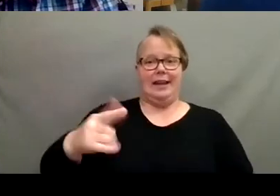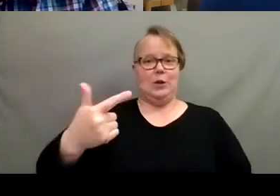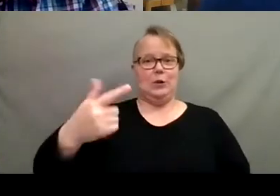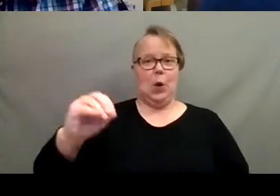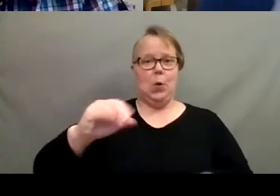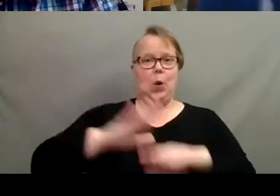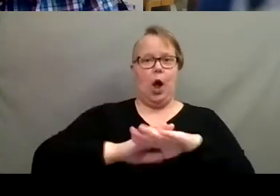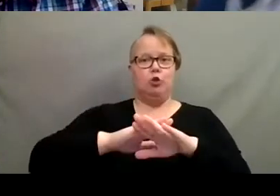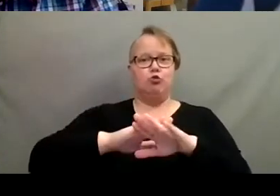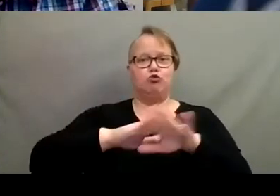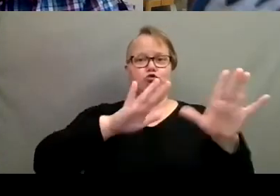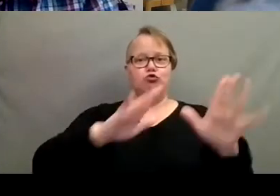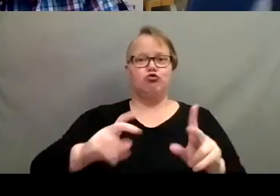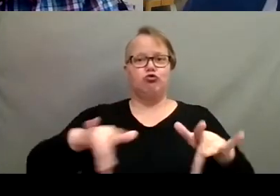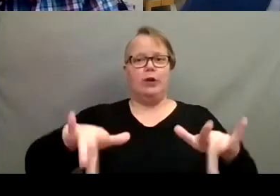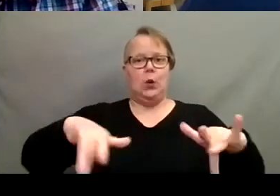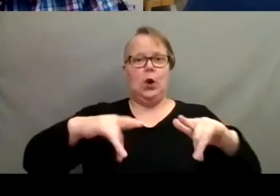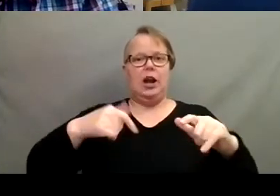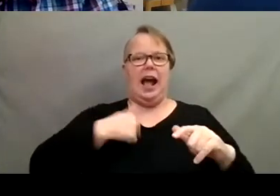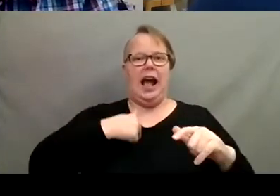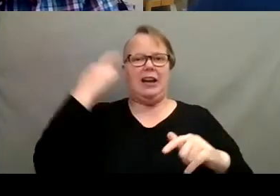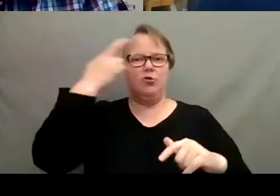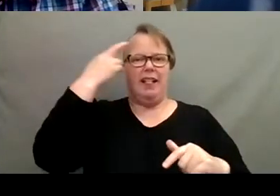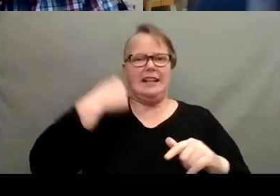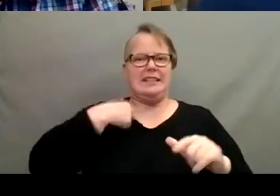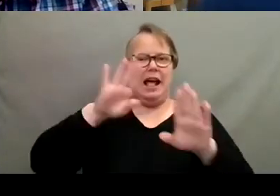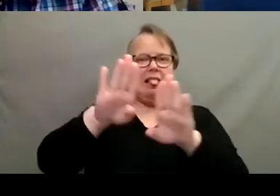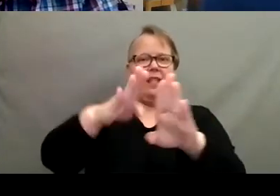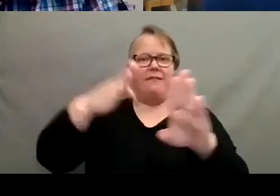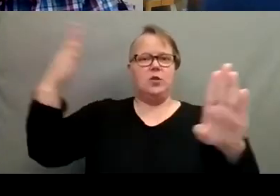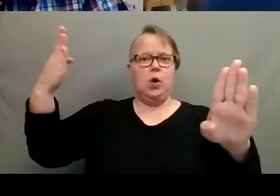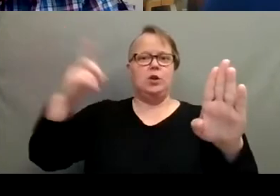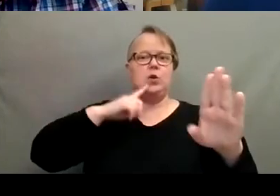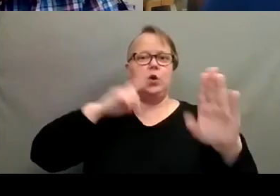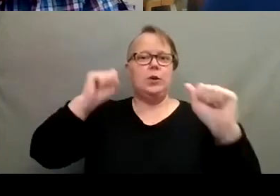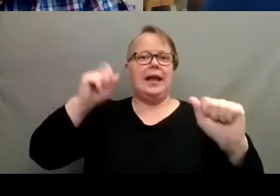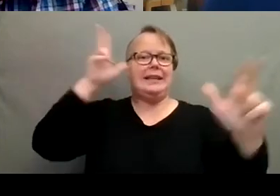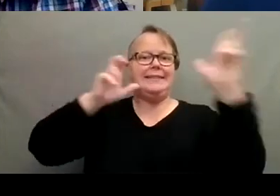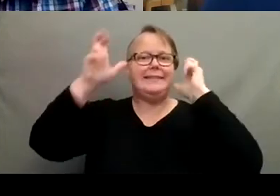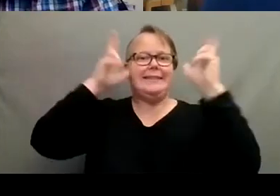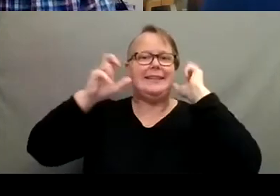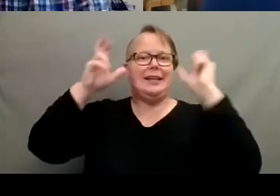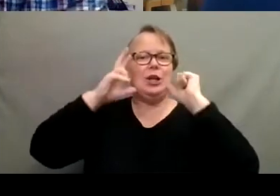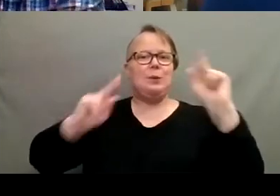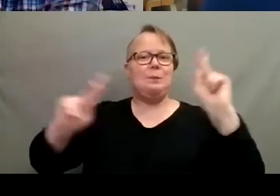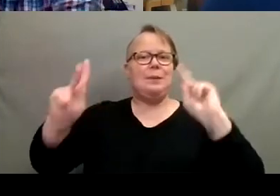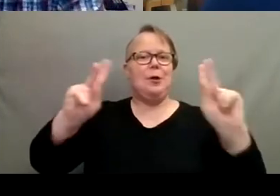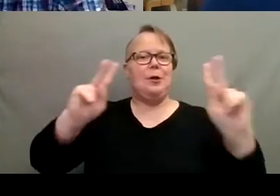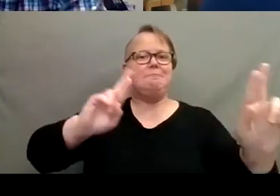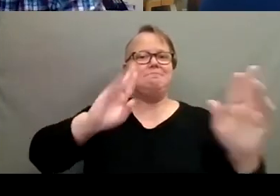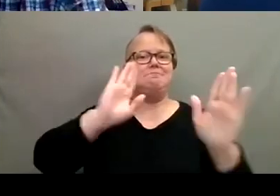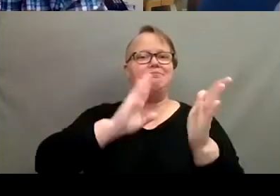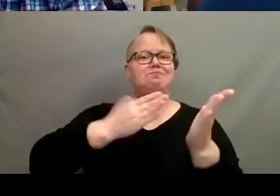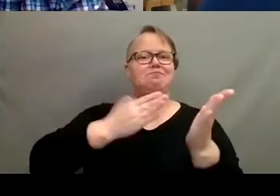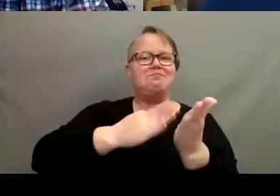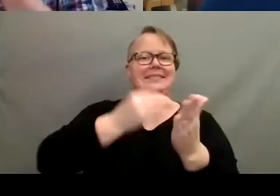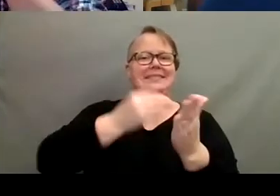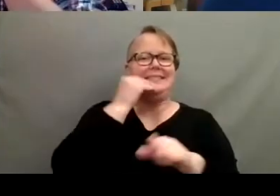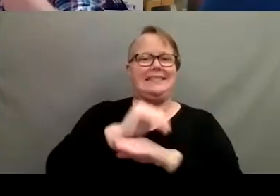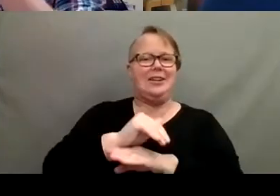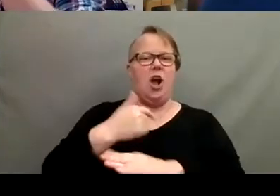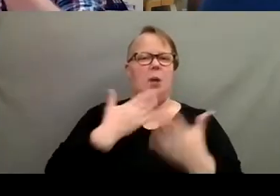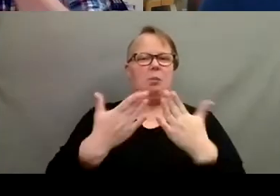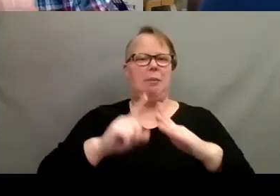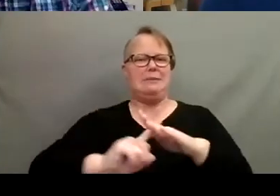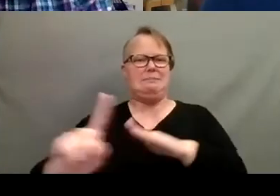I realized I left the door open. And so you can hear all of the dinner making sounds that are happening right now. So I'll probably run and close that here